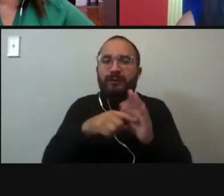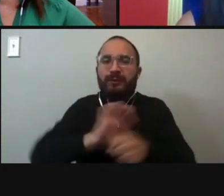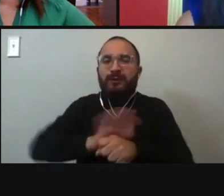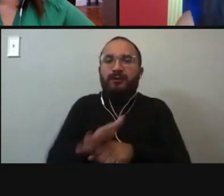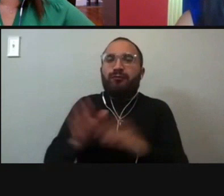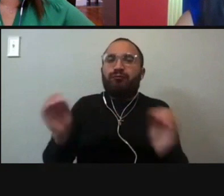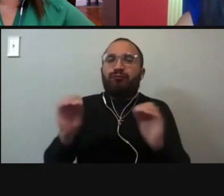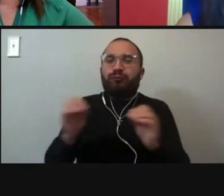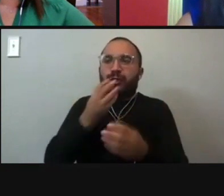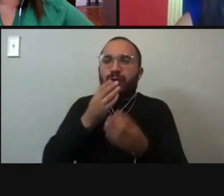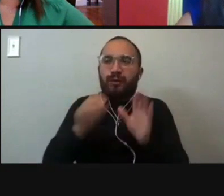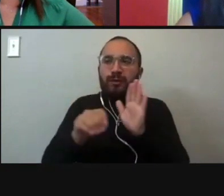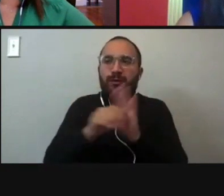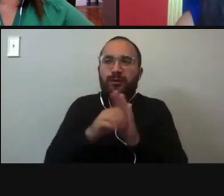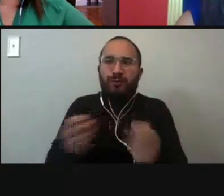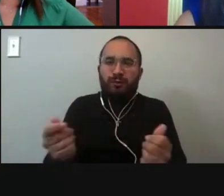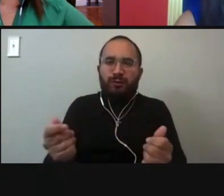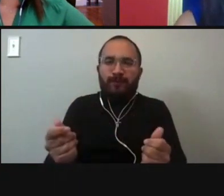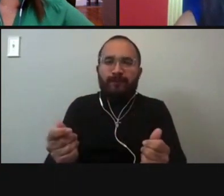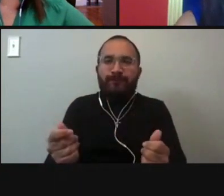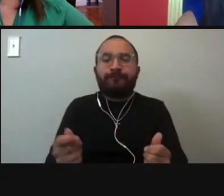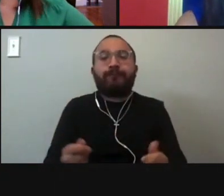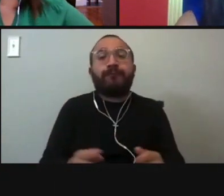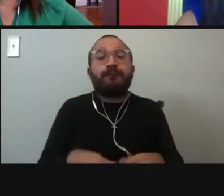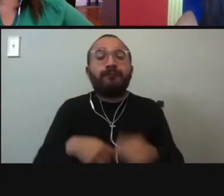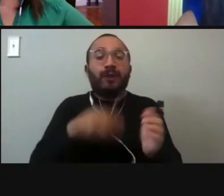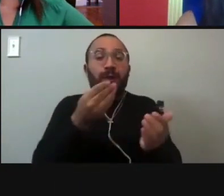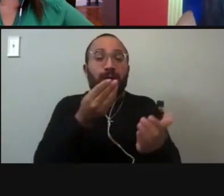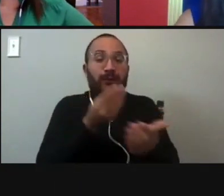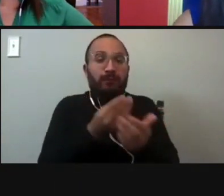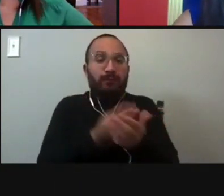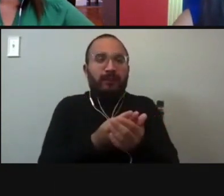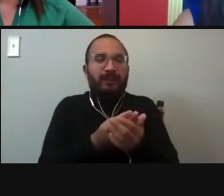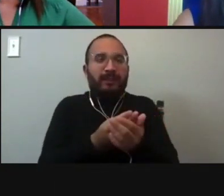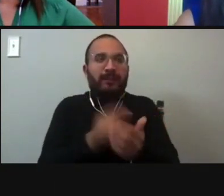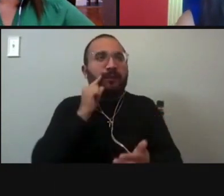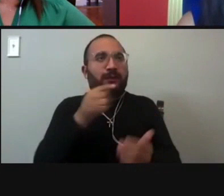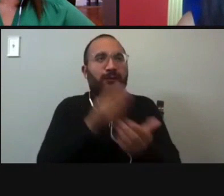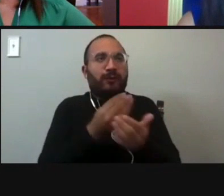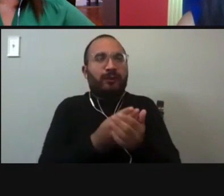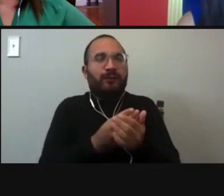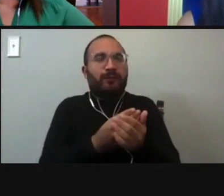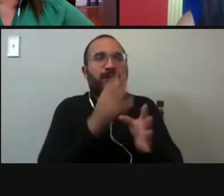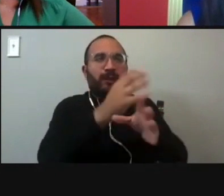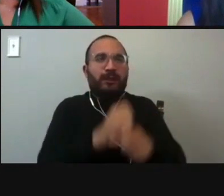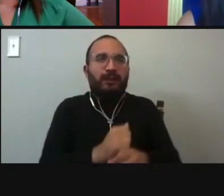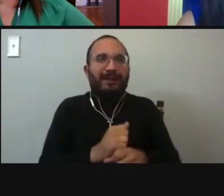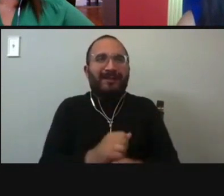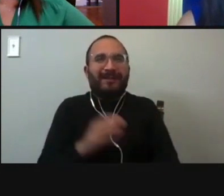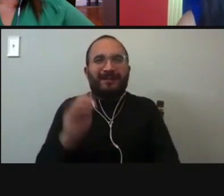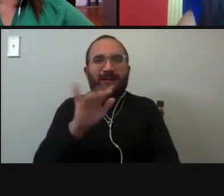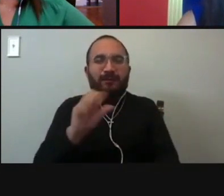Well, when COVID hit and we got that CARES Act money, Bexar County got about $79 million. And I really liked